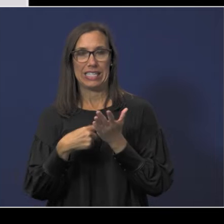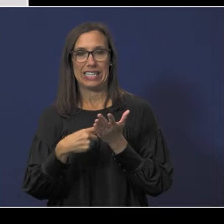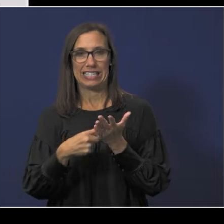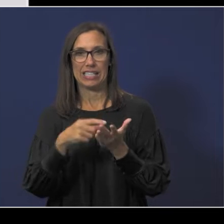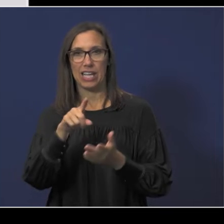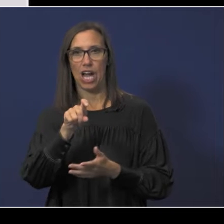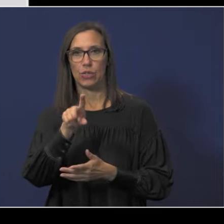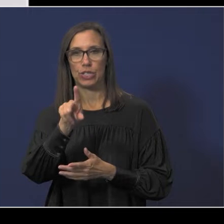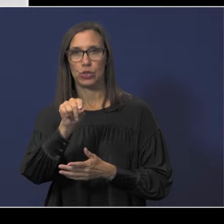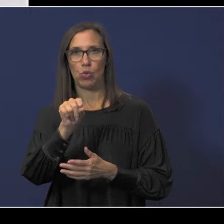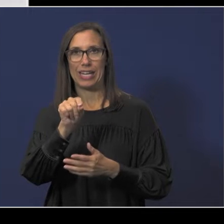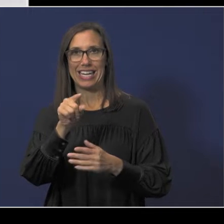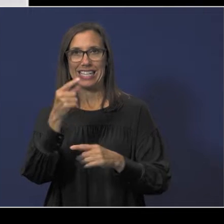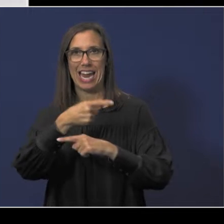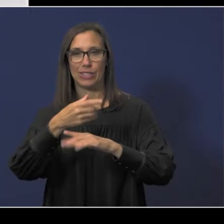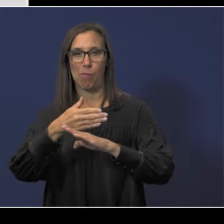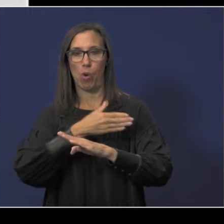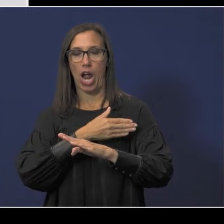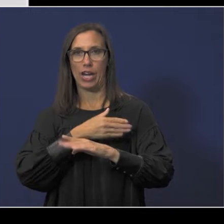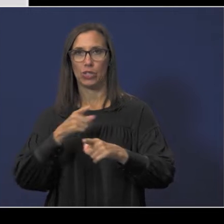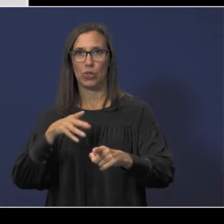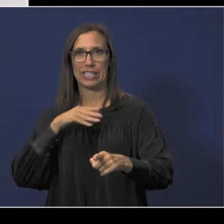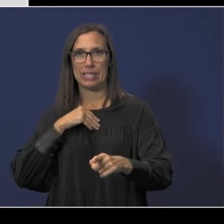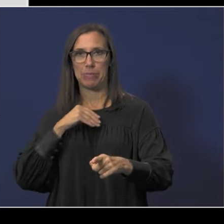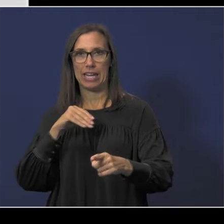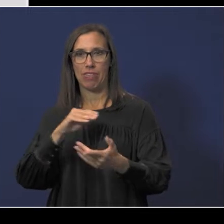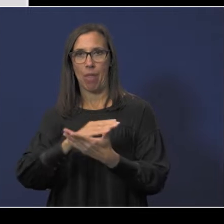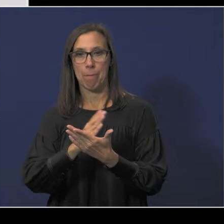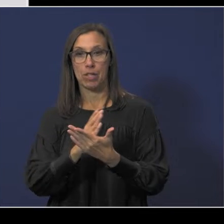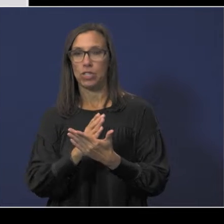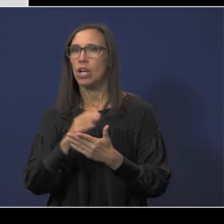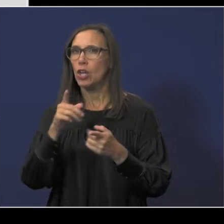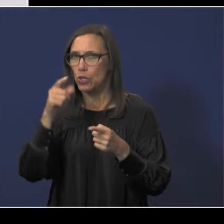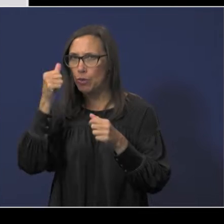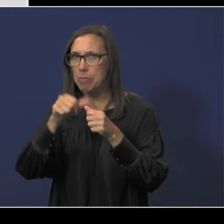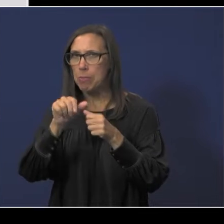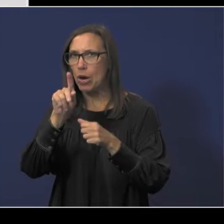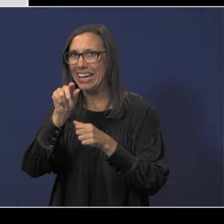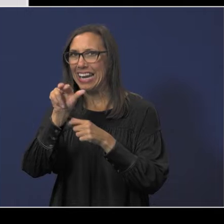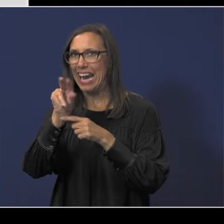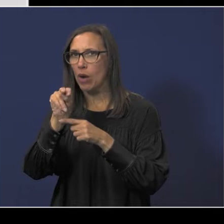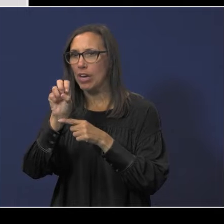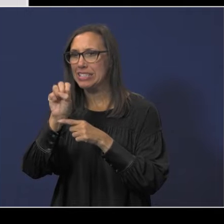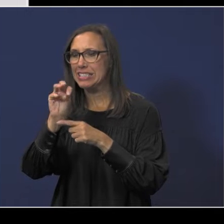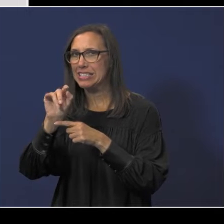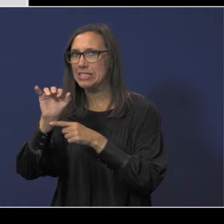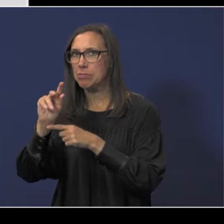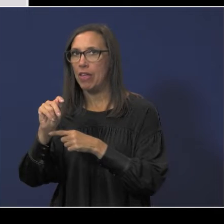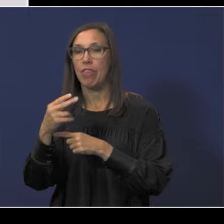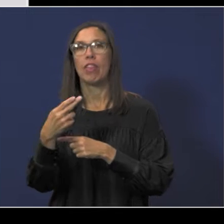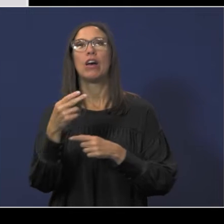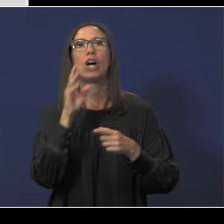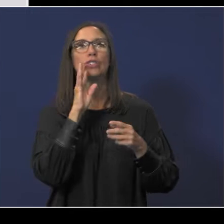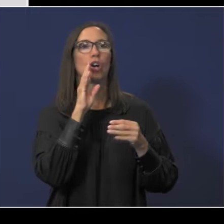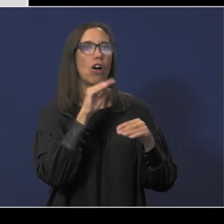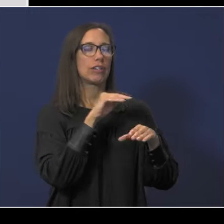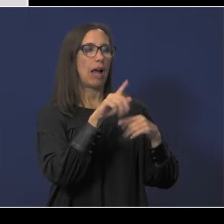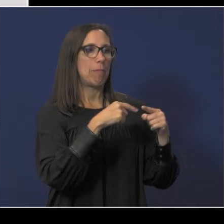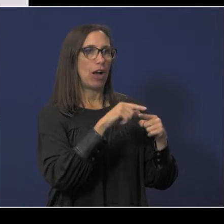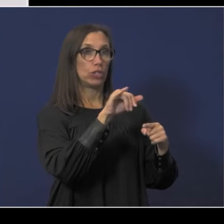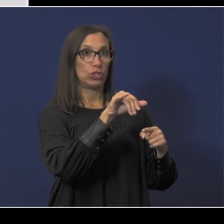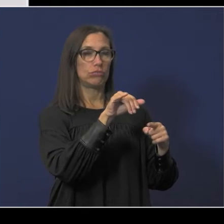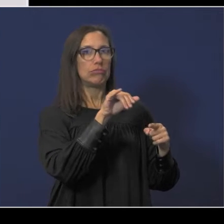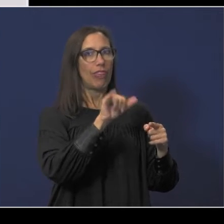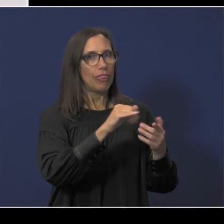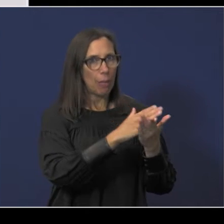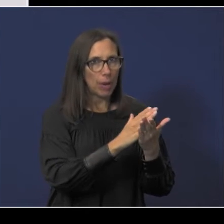to the adoption of the budget. And as you may recall, Karen Smith discussed the property values at both the May and June board meetings prior to the adoption of the